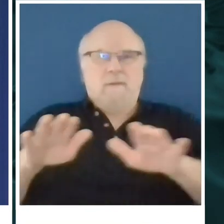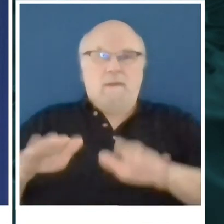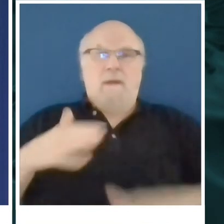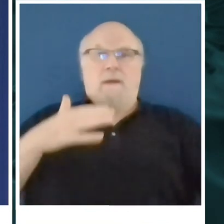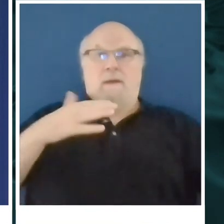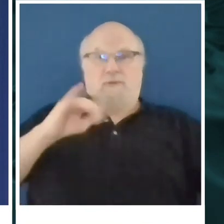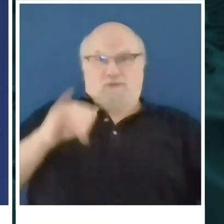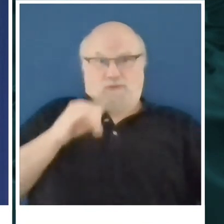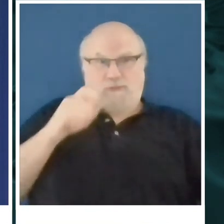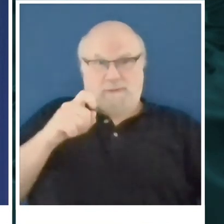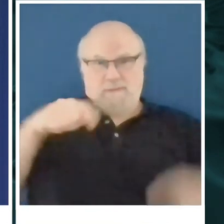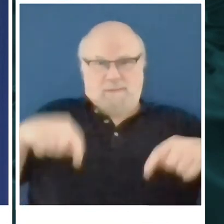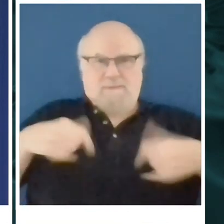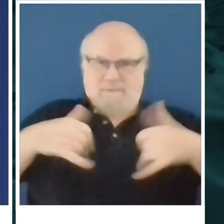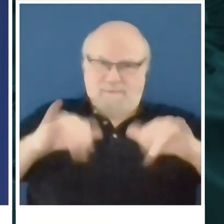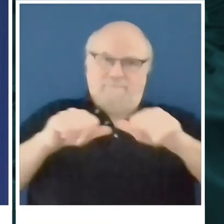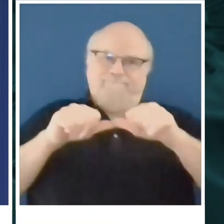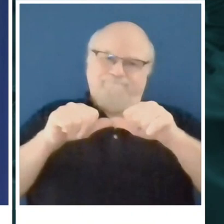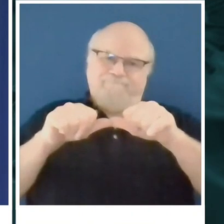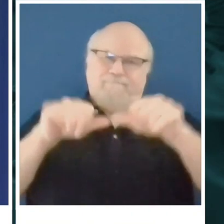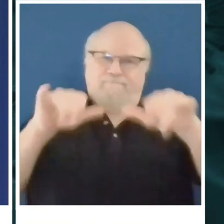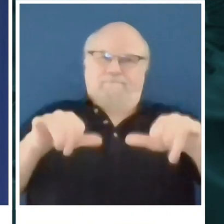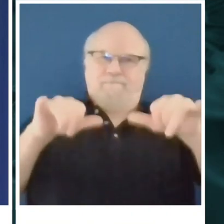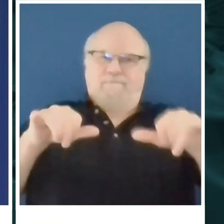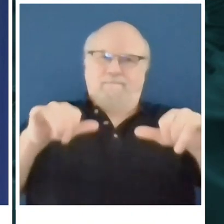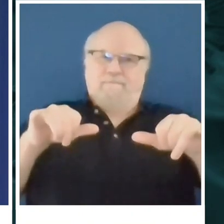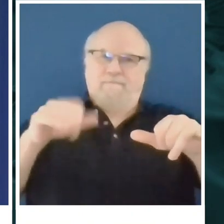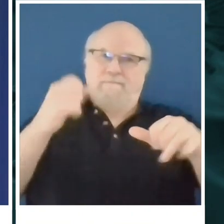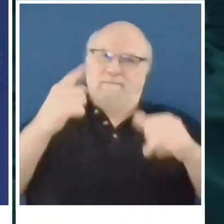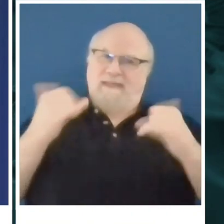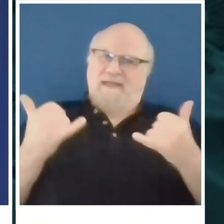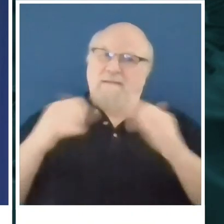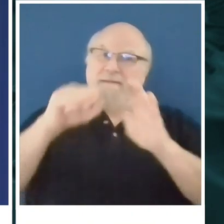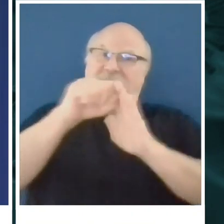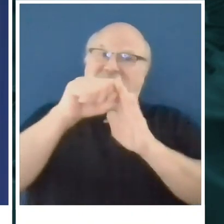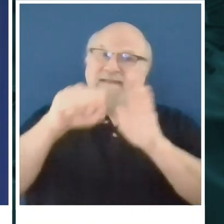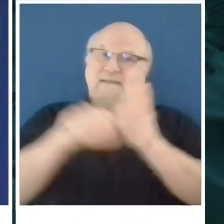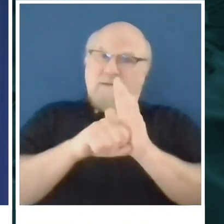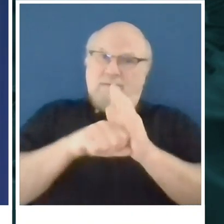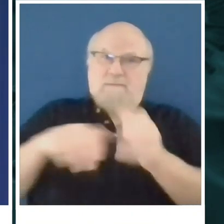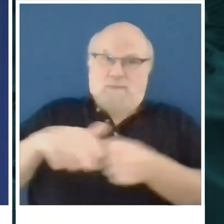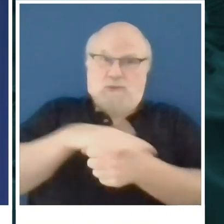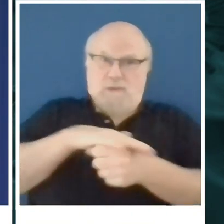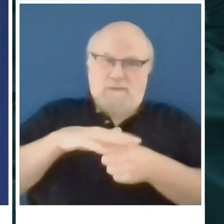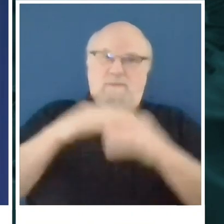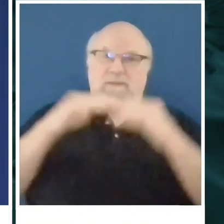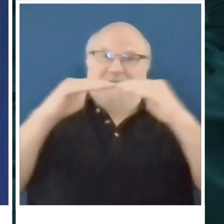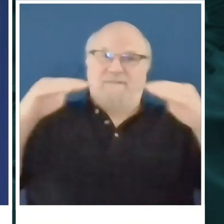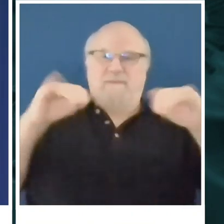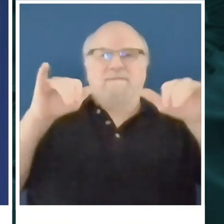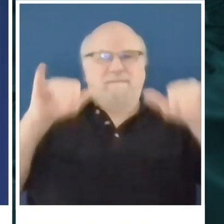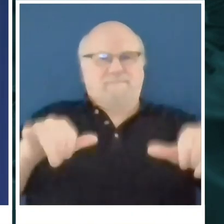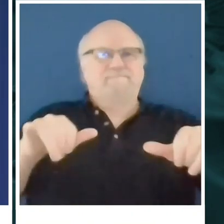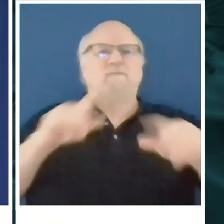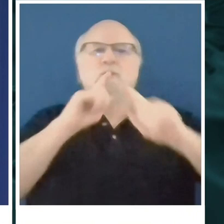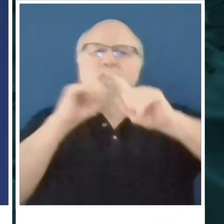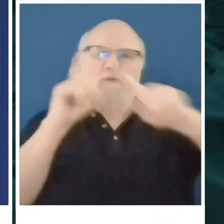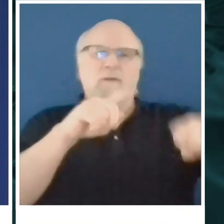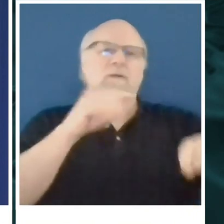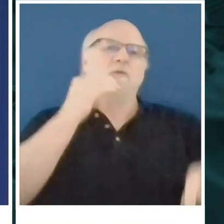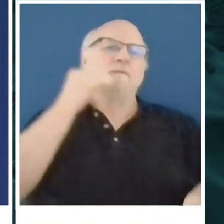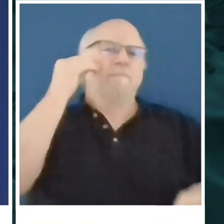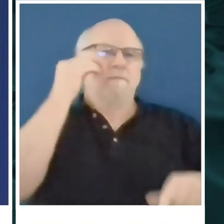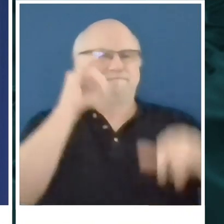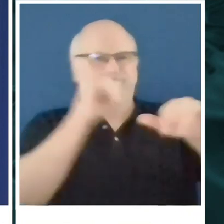doing. We remain on a safer-at-home order at the state and local level. We should all be practicing social distancing. Wear